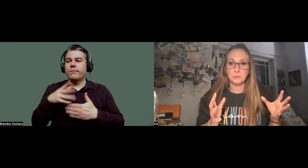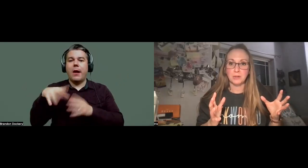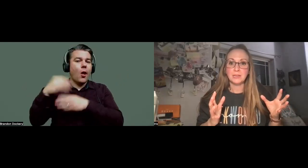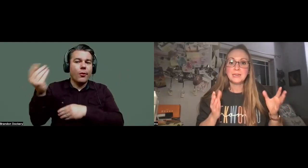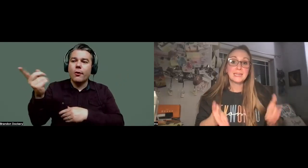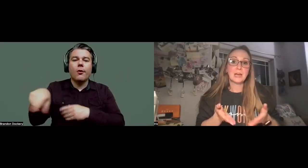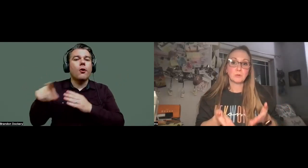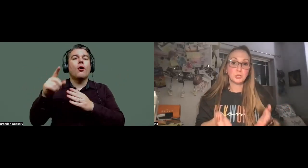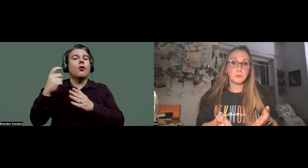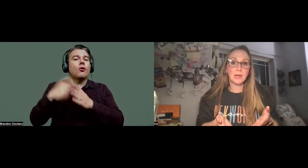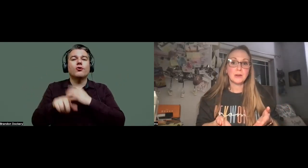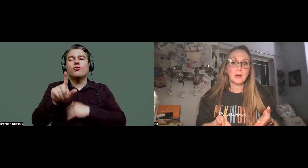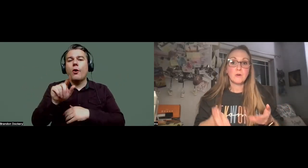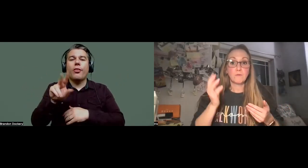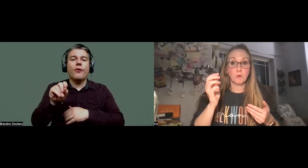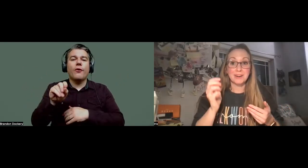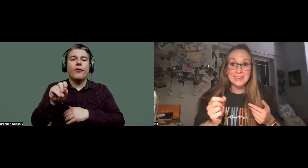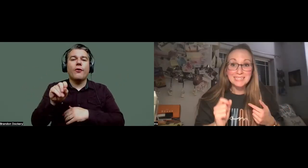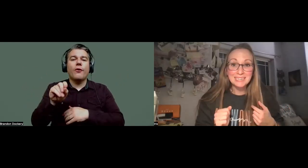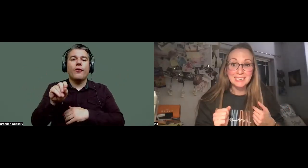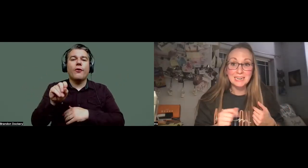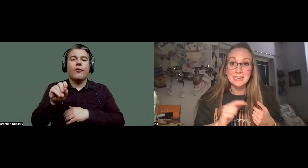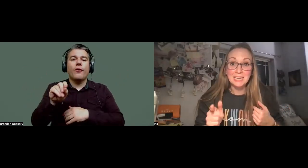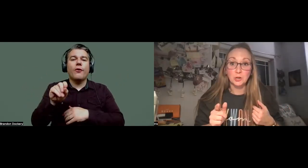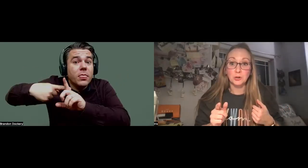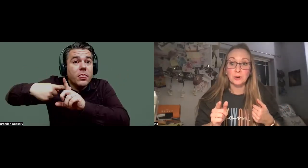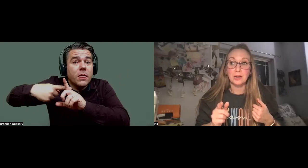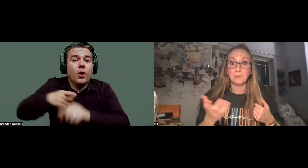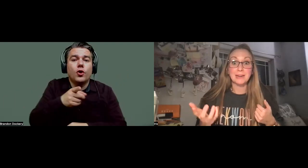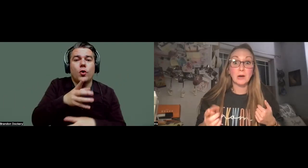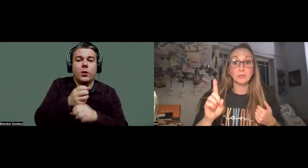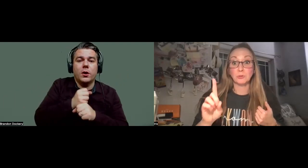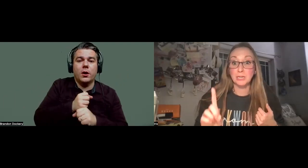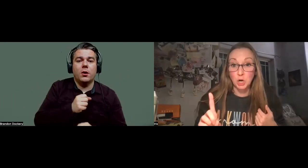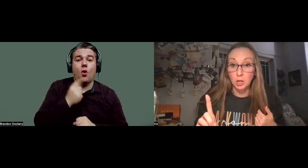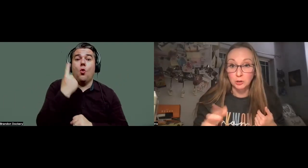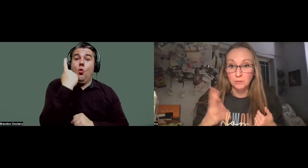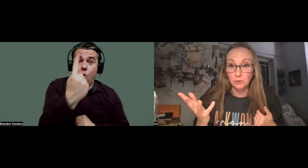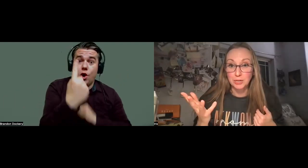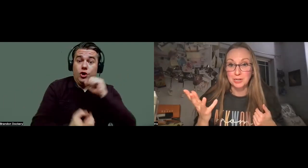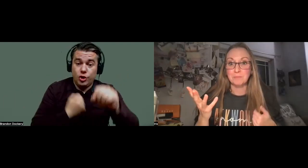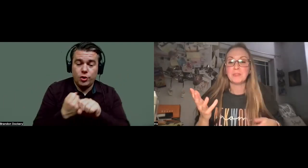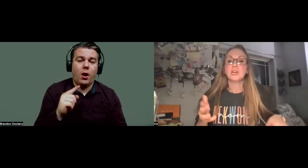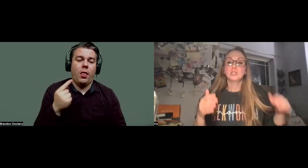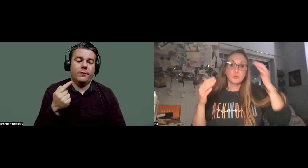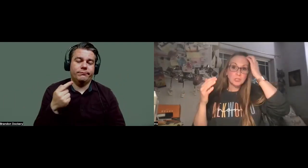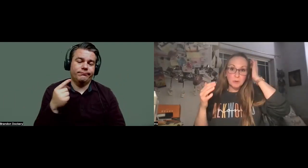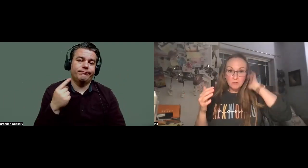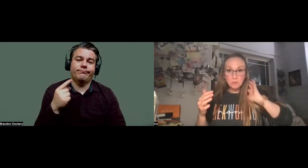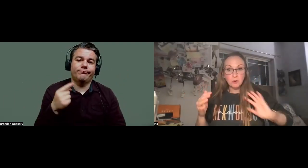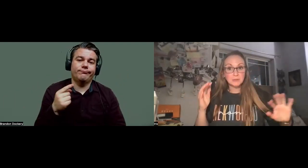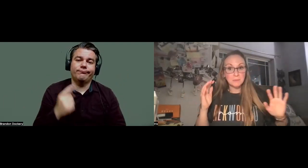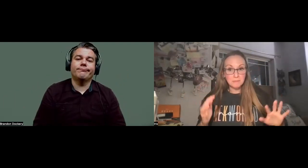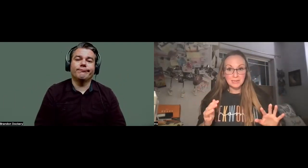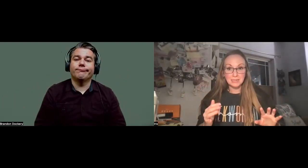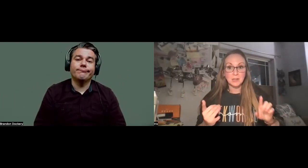$40 a month to get, which you get for $19.99 a year. And right now it's only a dollar for the year. So this